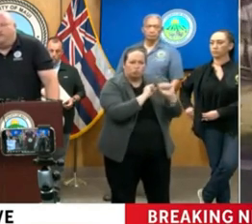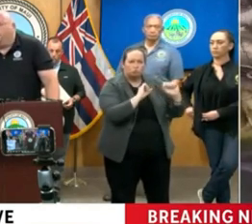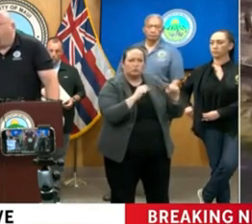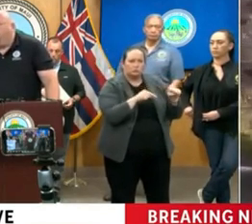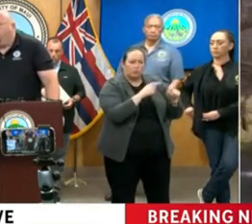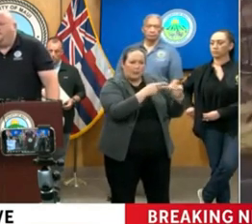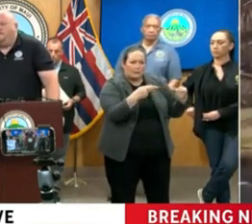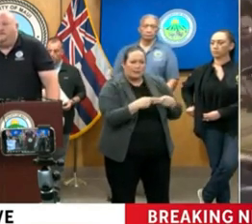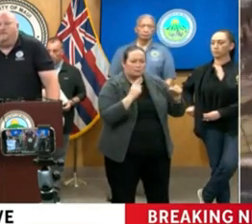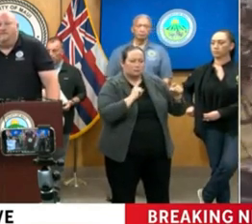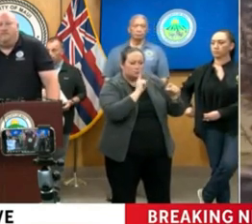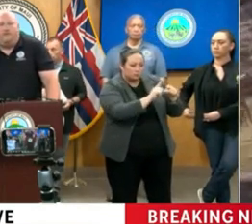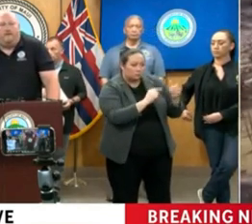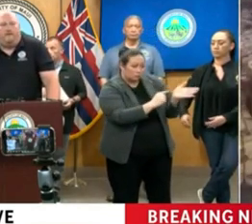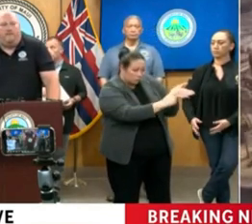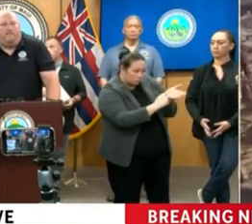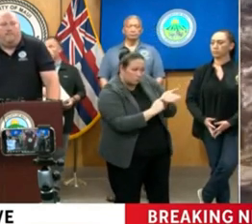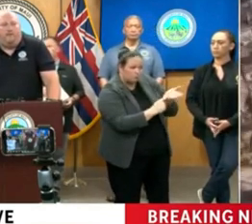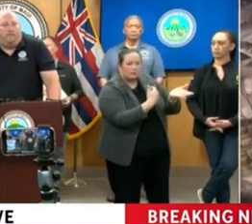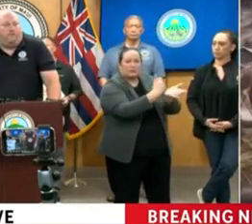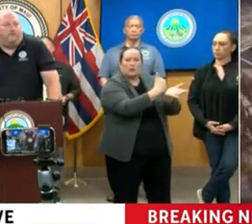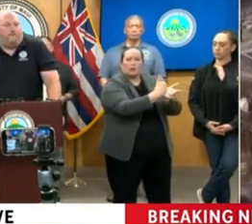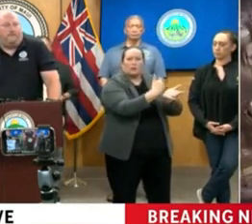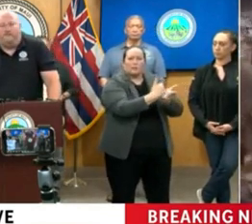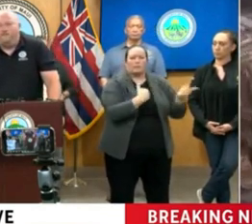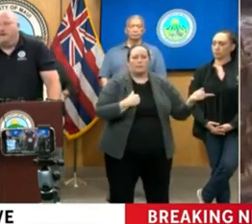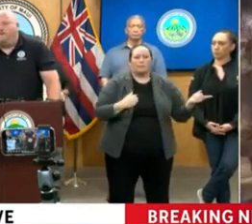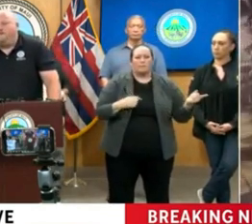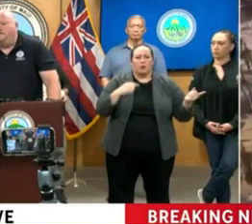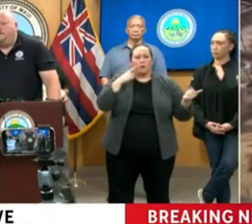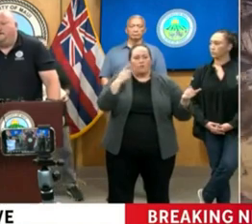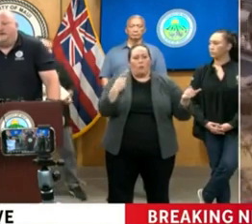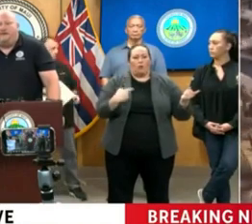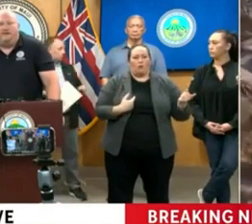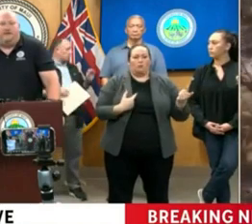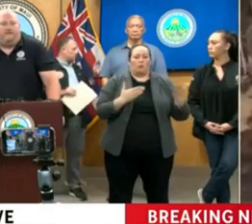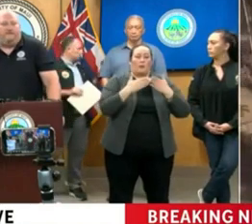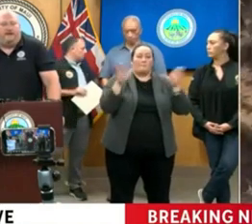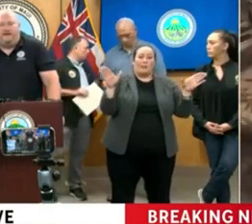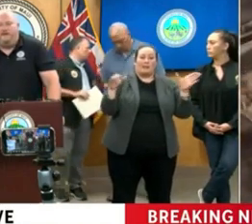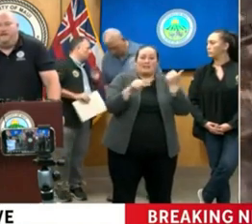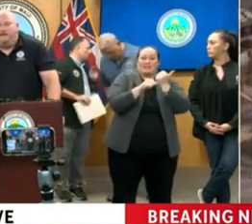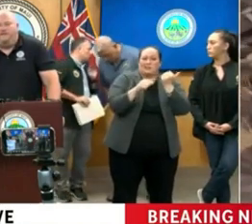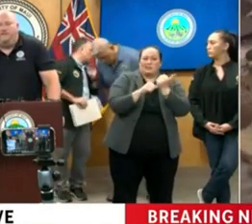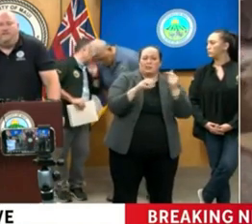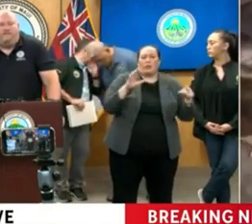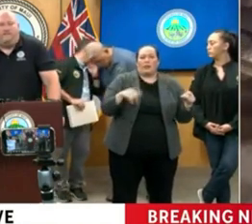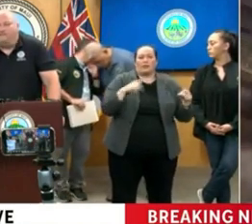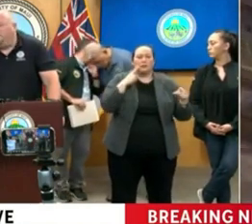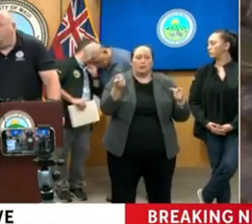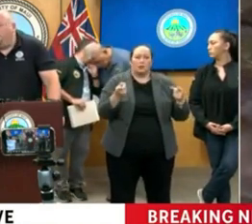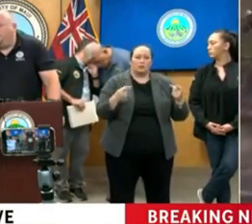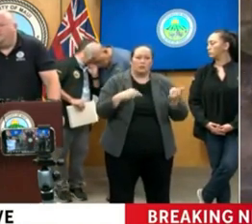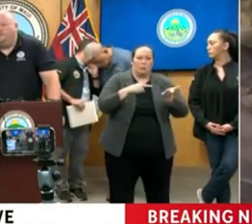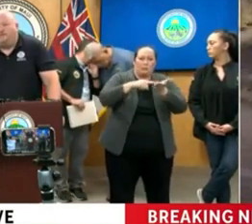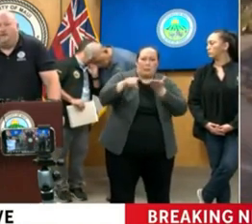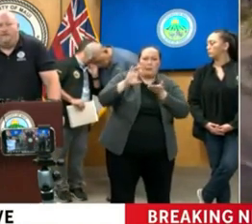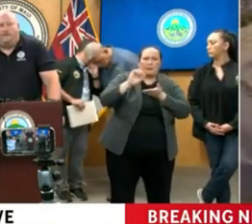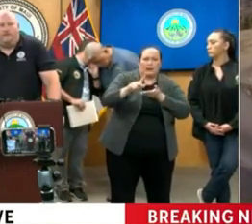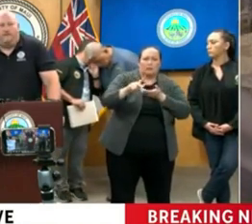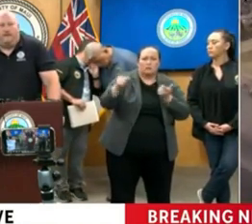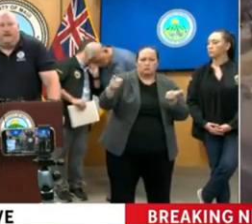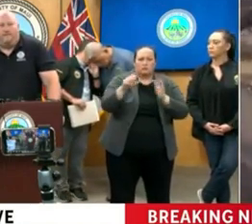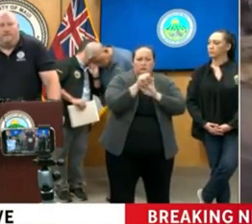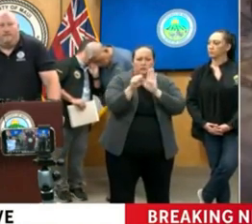them. As far as public assistance, it's primarily a reimbursement. And so as the county and the state spend funds, we reimburse those